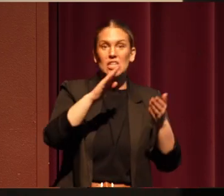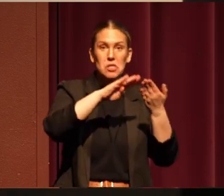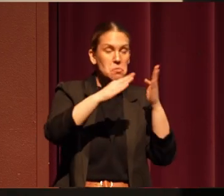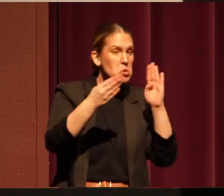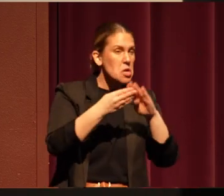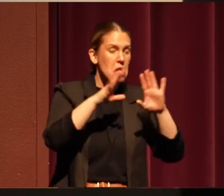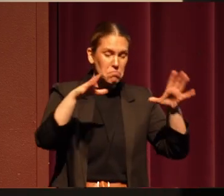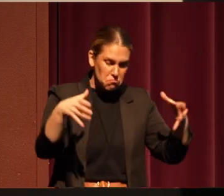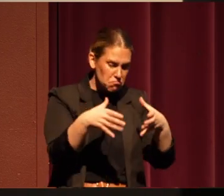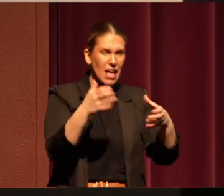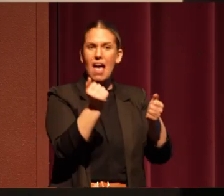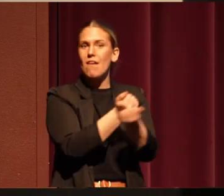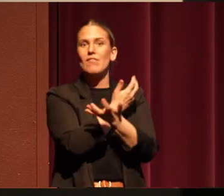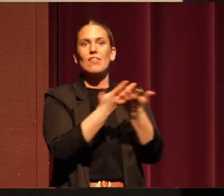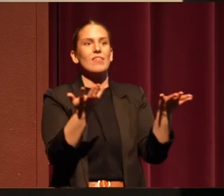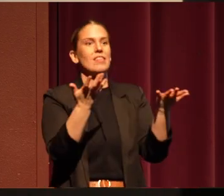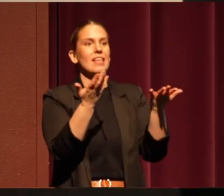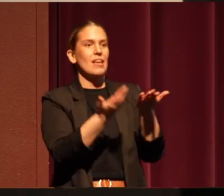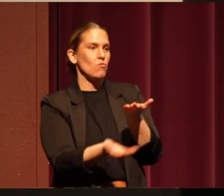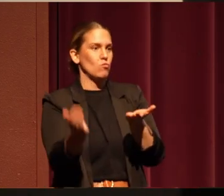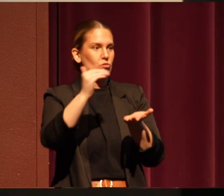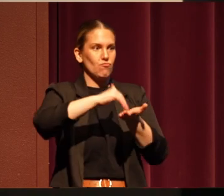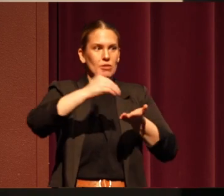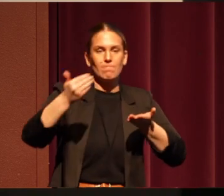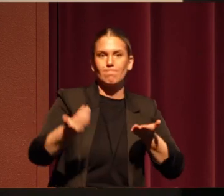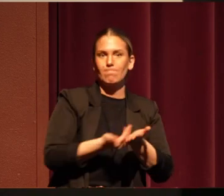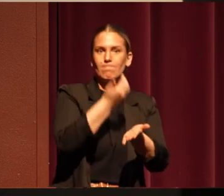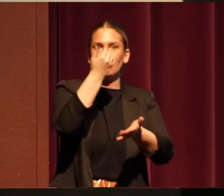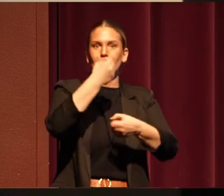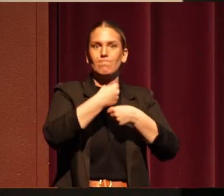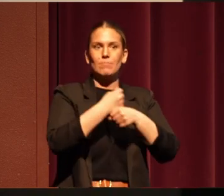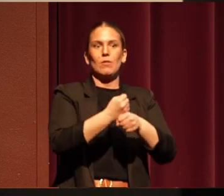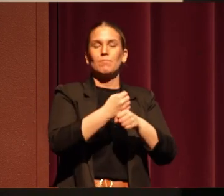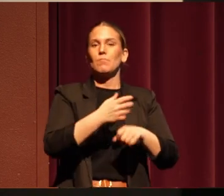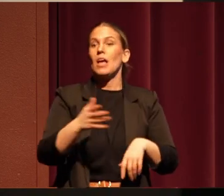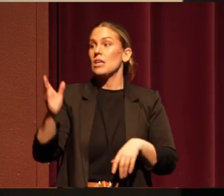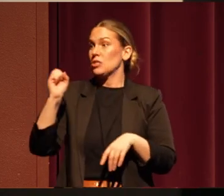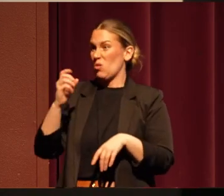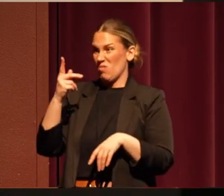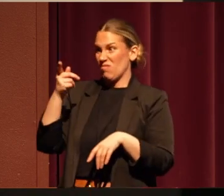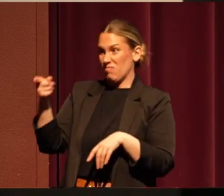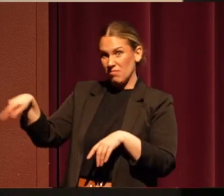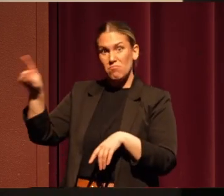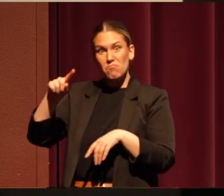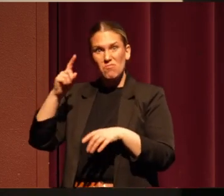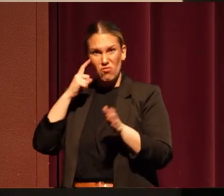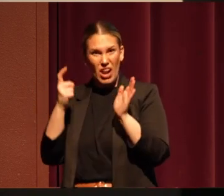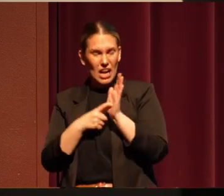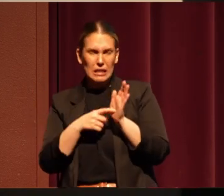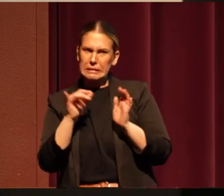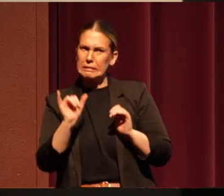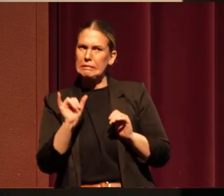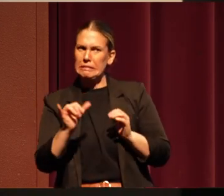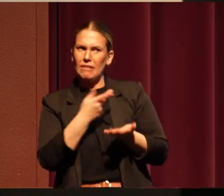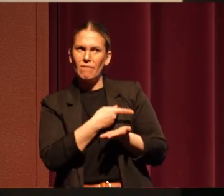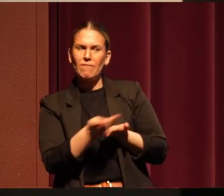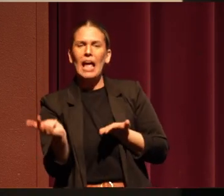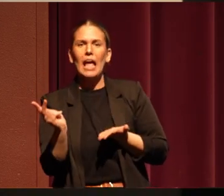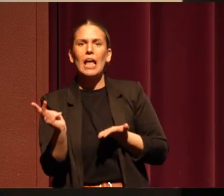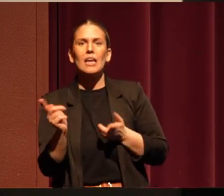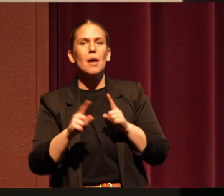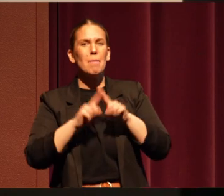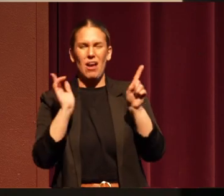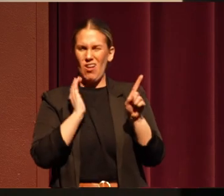They basically said, we recognize termination was a huge fail. But our people were still not where they had been.